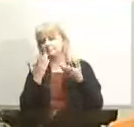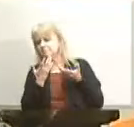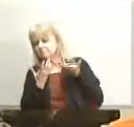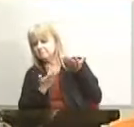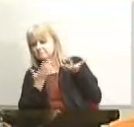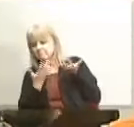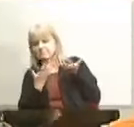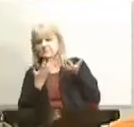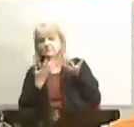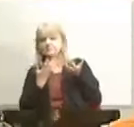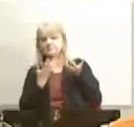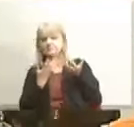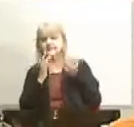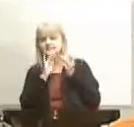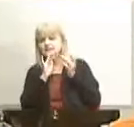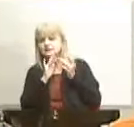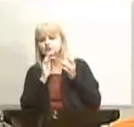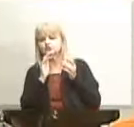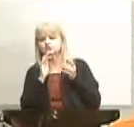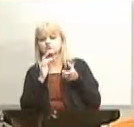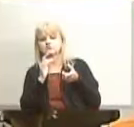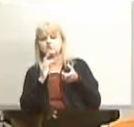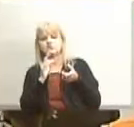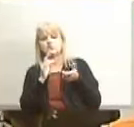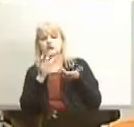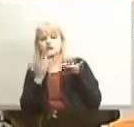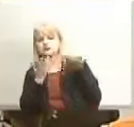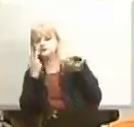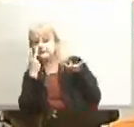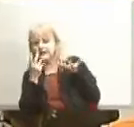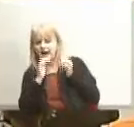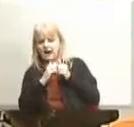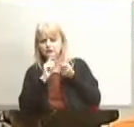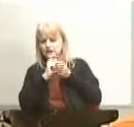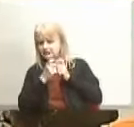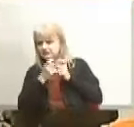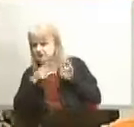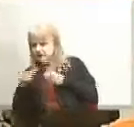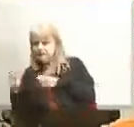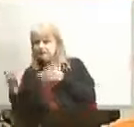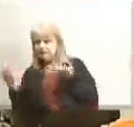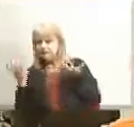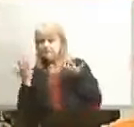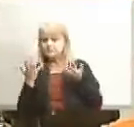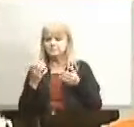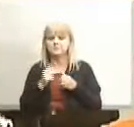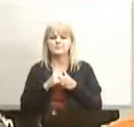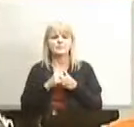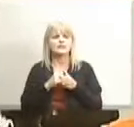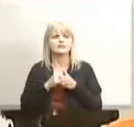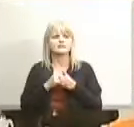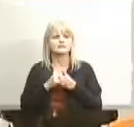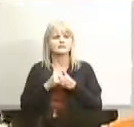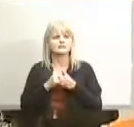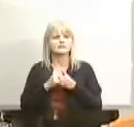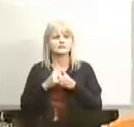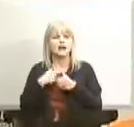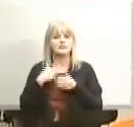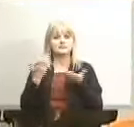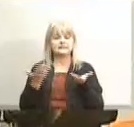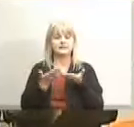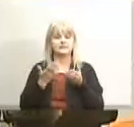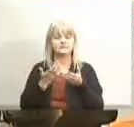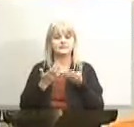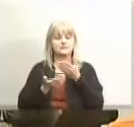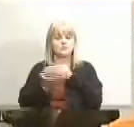on those changes that we made um i had um i was here this morning and listened to dr